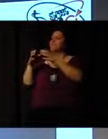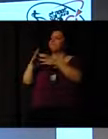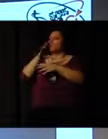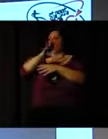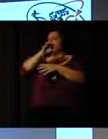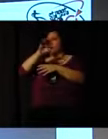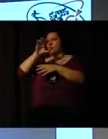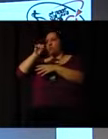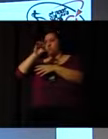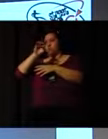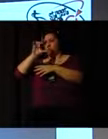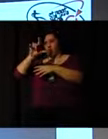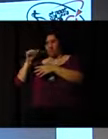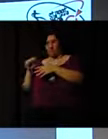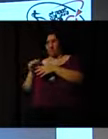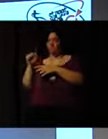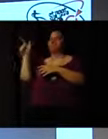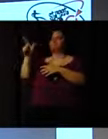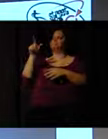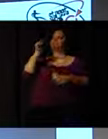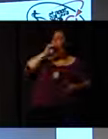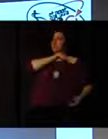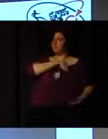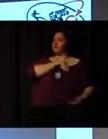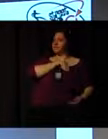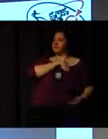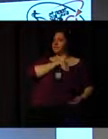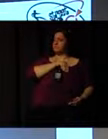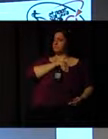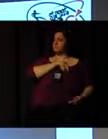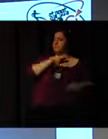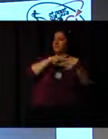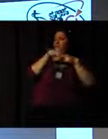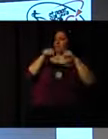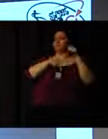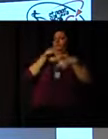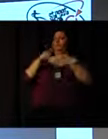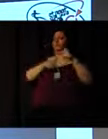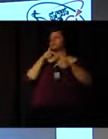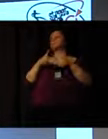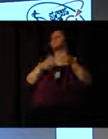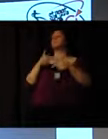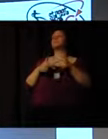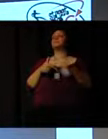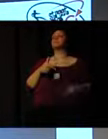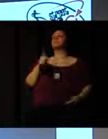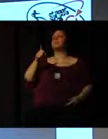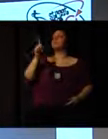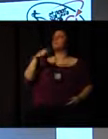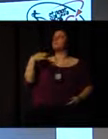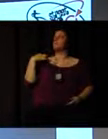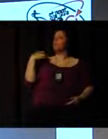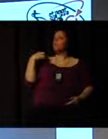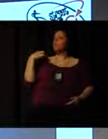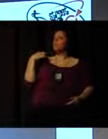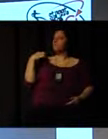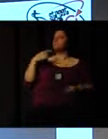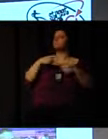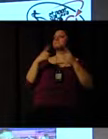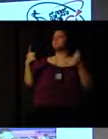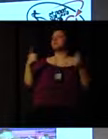for that work as well. They all sort of put themselves forward as volunteers, but Coca-Cola wanted to recognize their work and paid them.